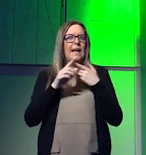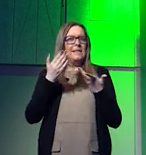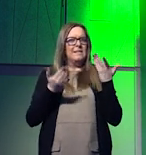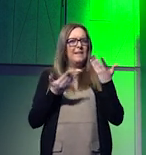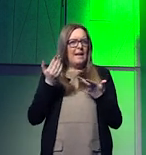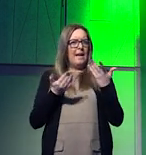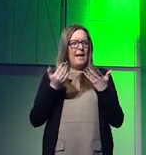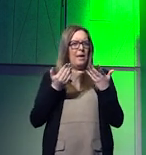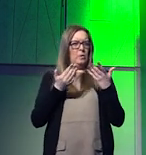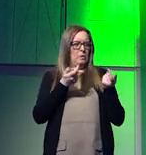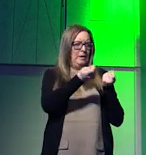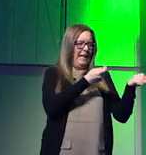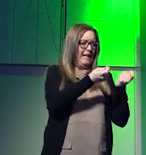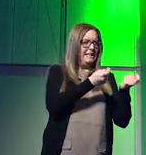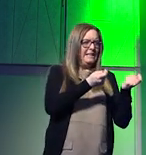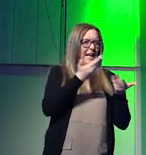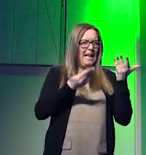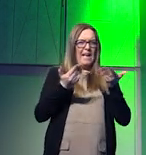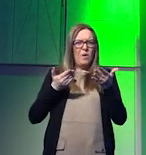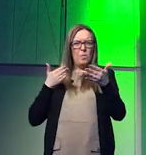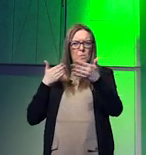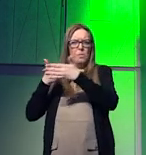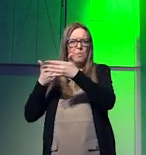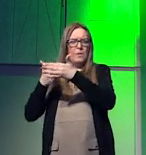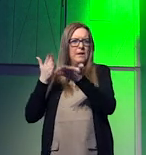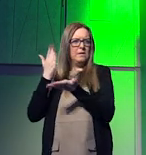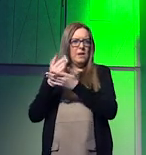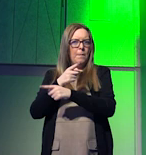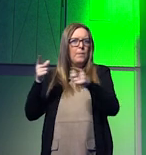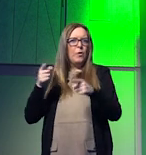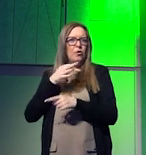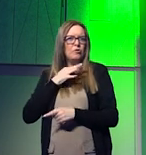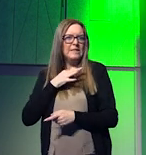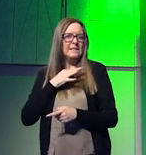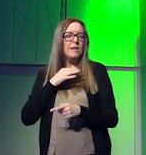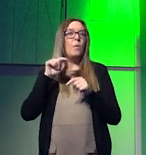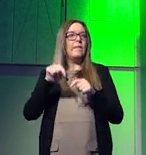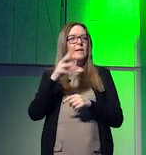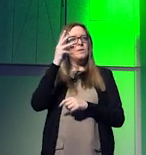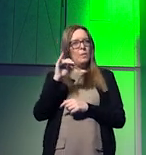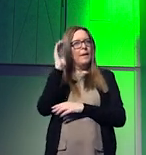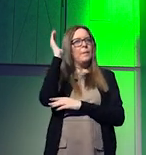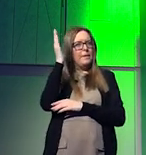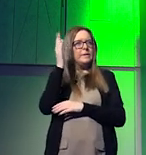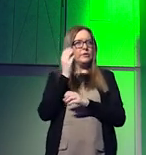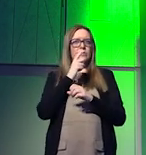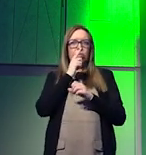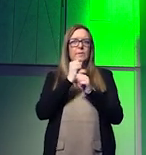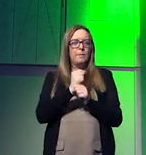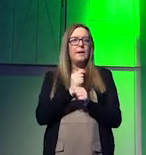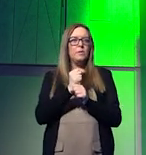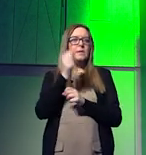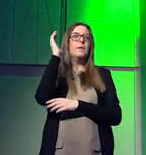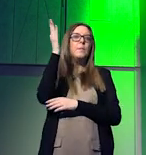also and to prevent the derailment risks and this is what this presentation is mostly about it is